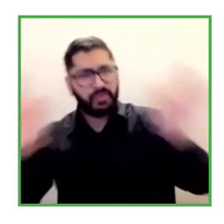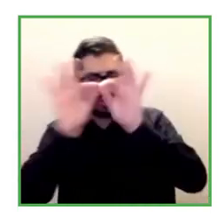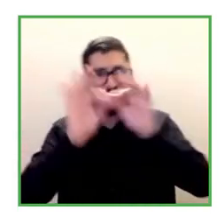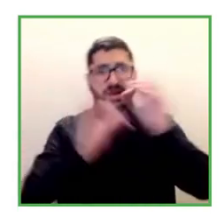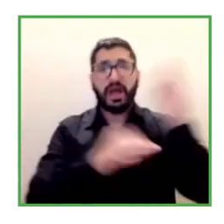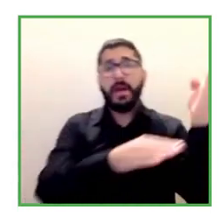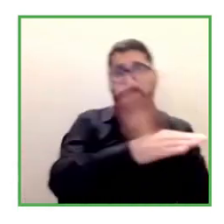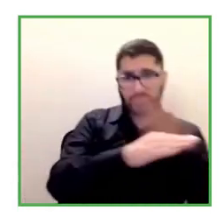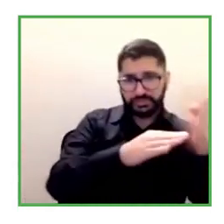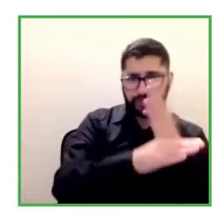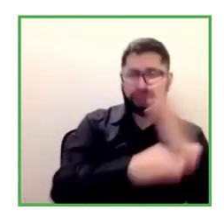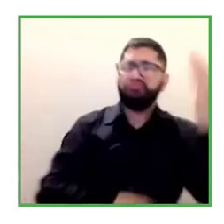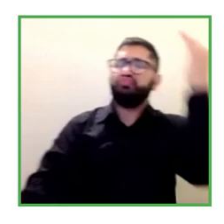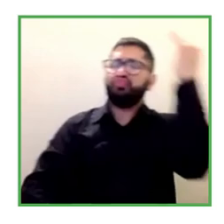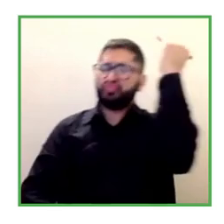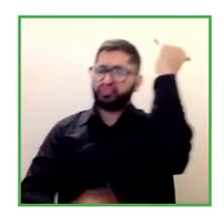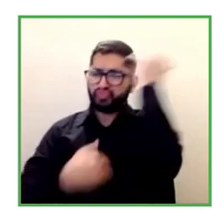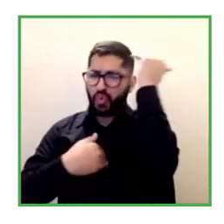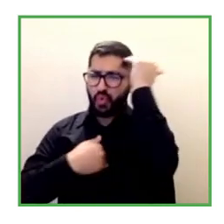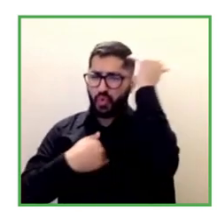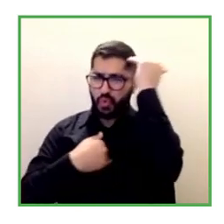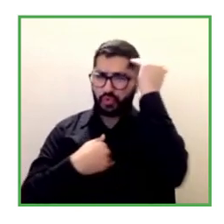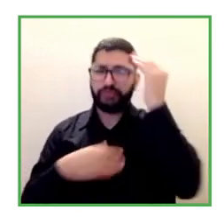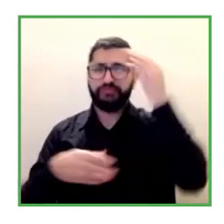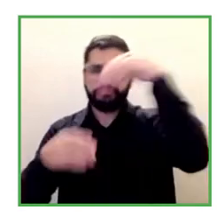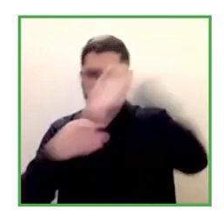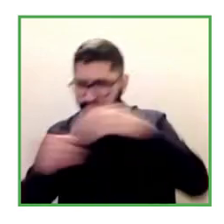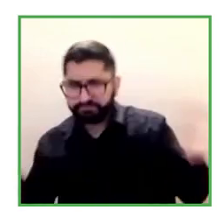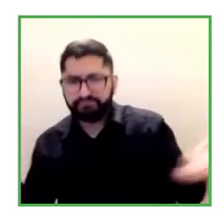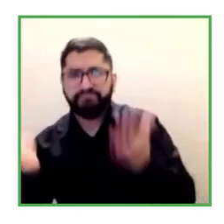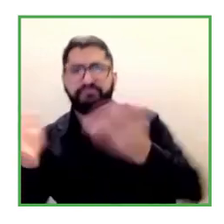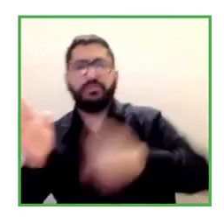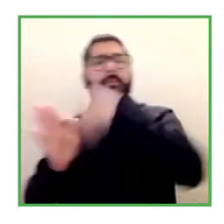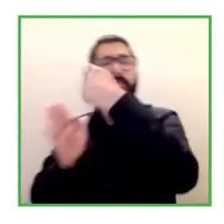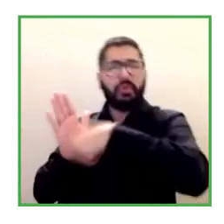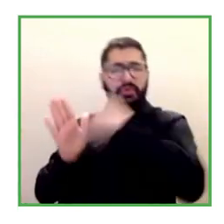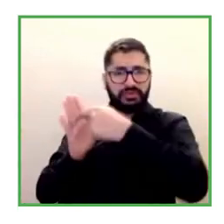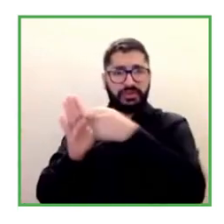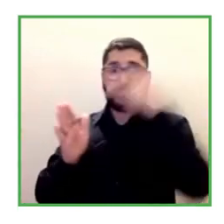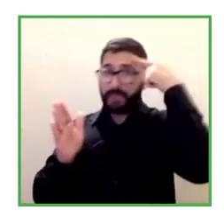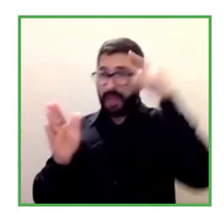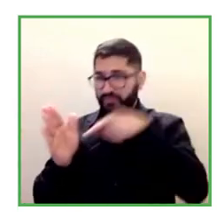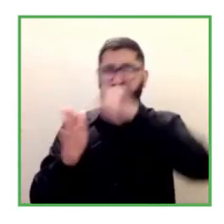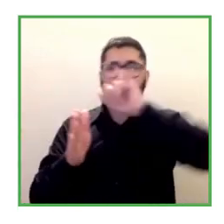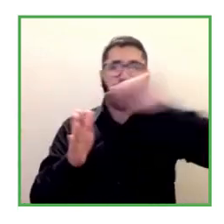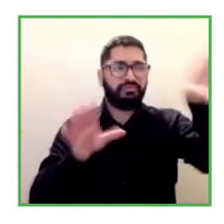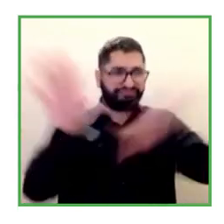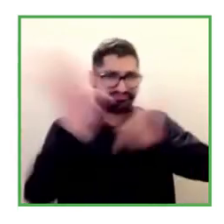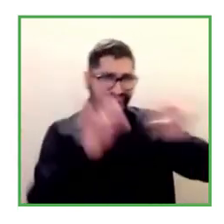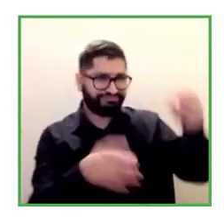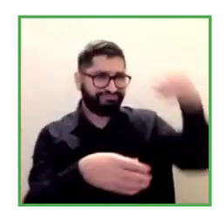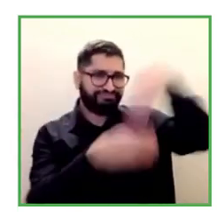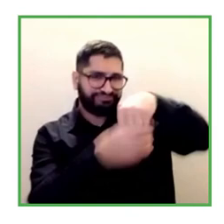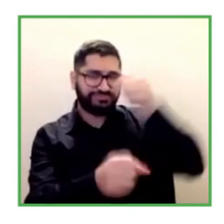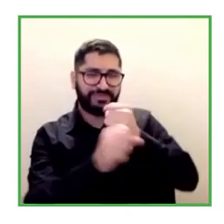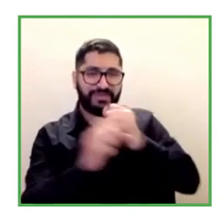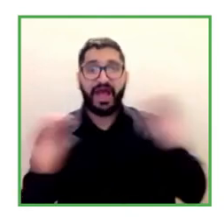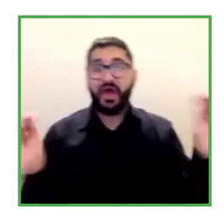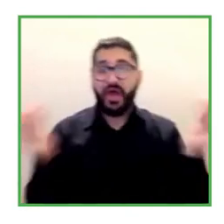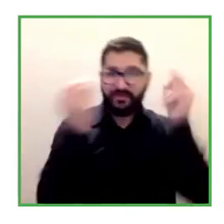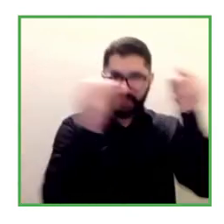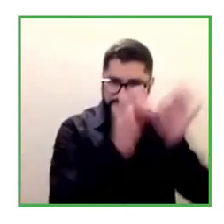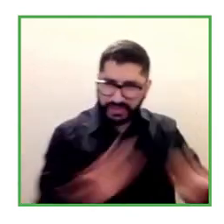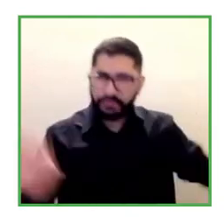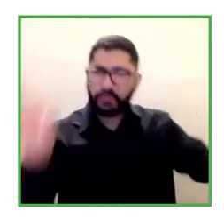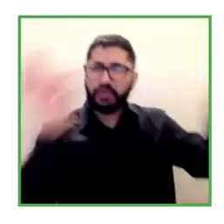are aware of this and that programs are promoted to hire young people so that they can develop their career